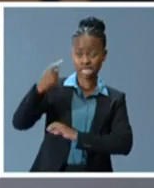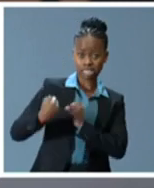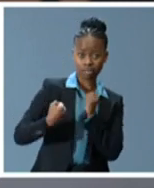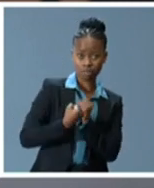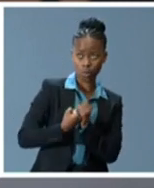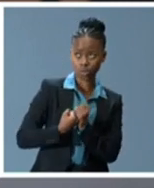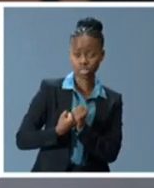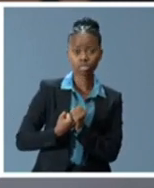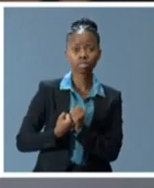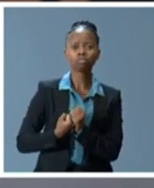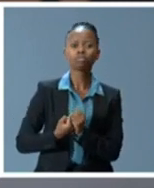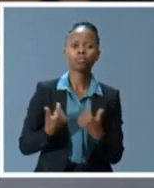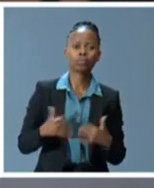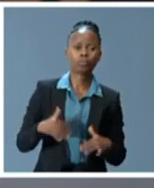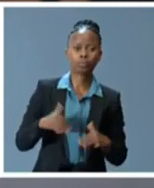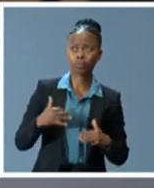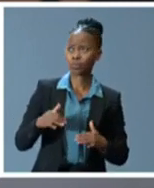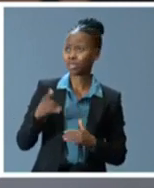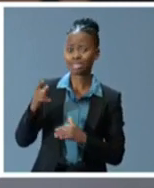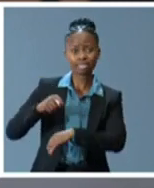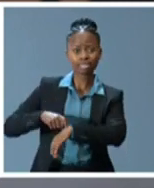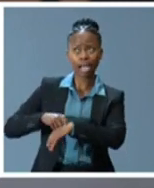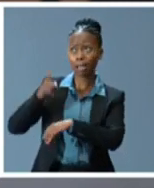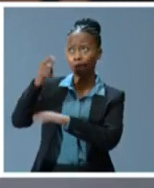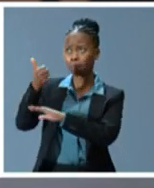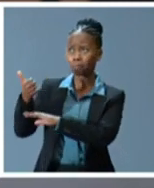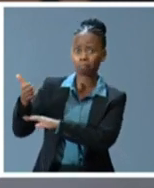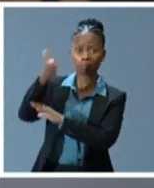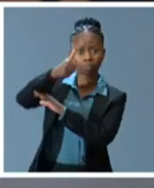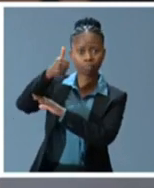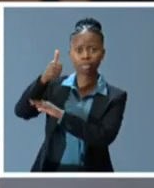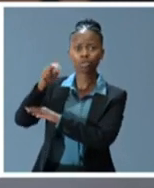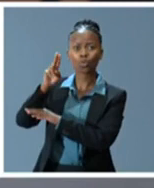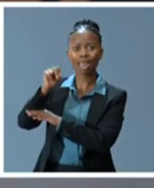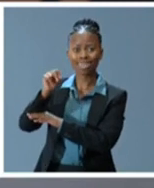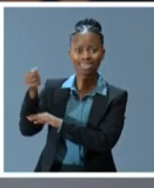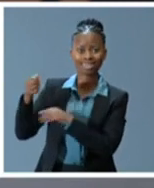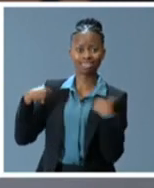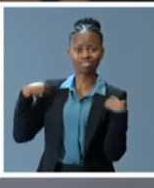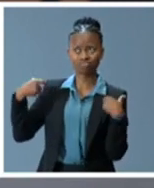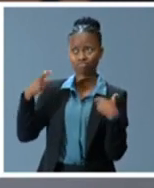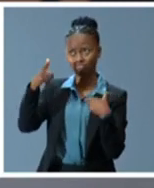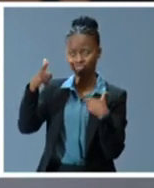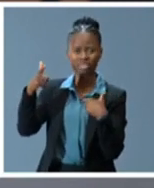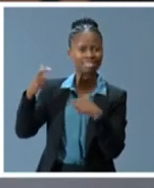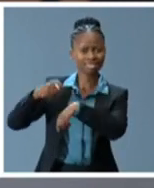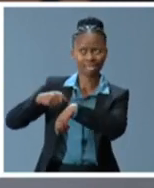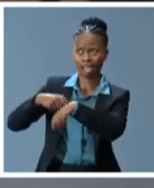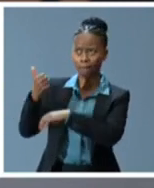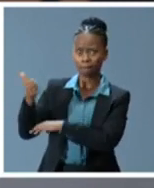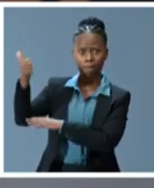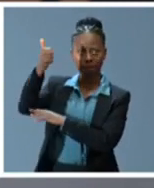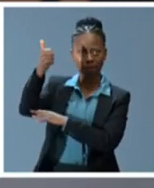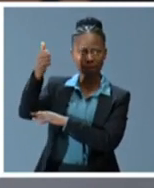he became UN Secretary General. How appropriate that he delivers